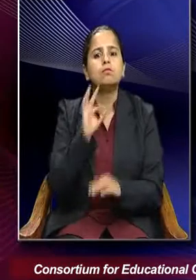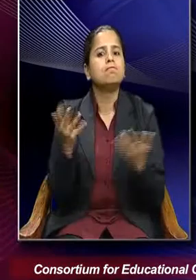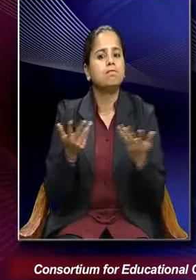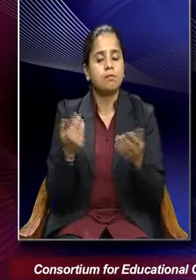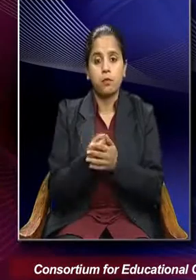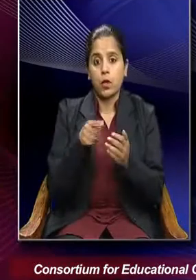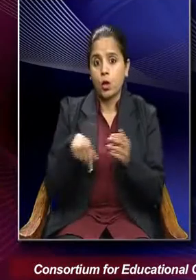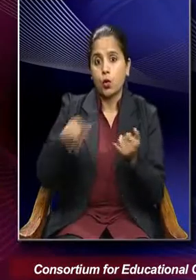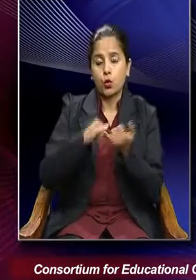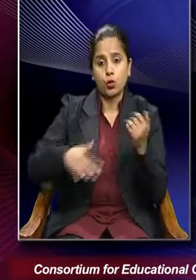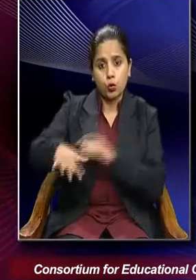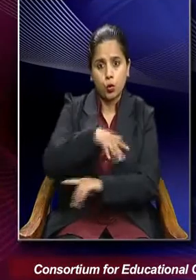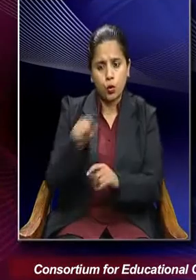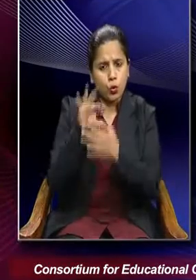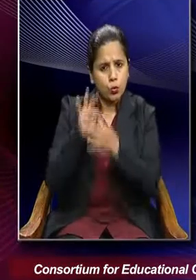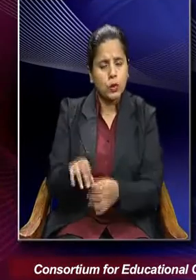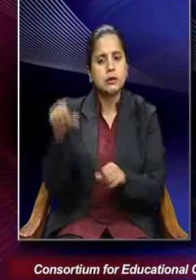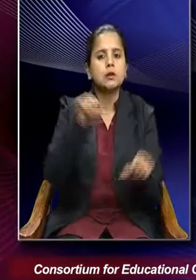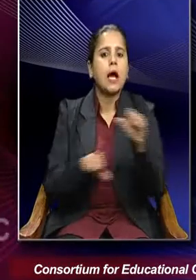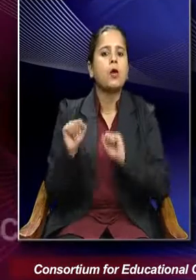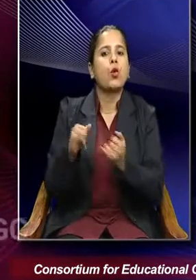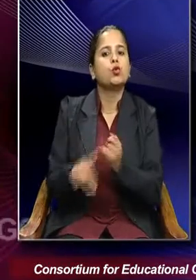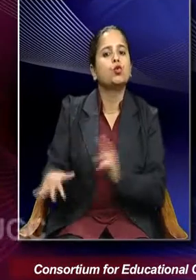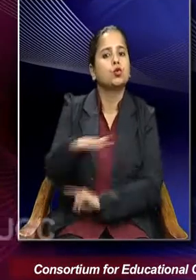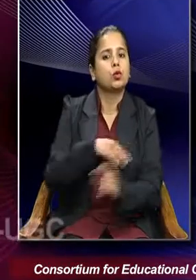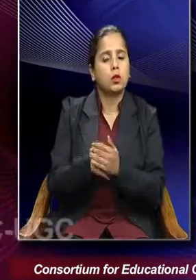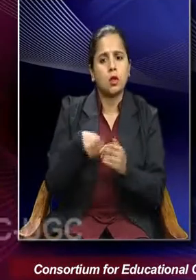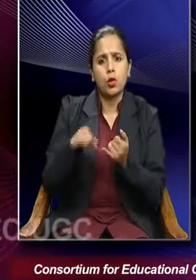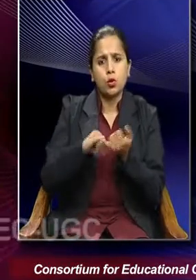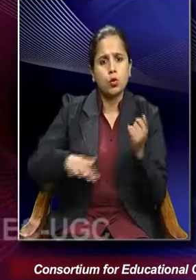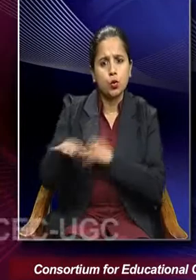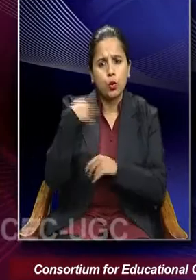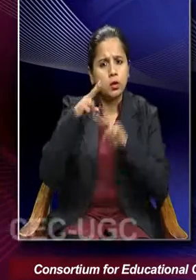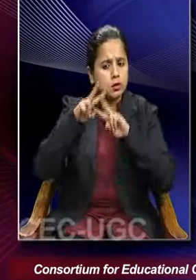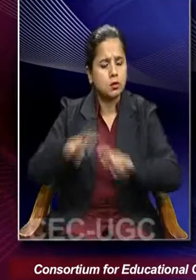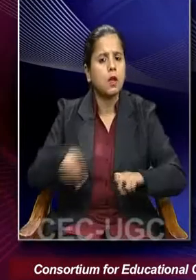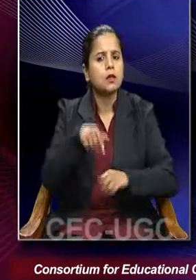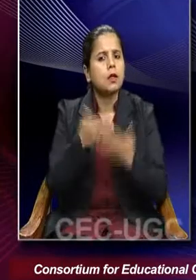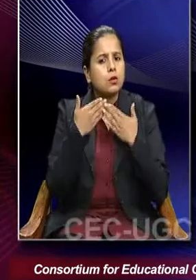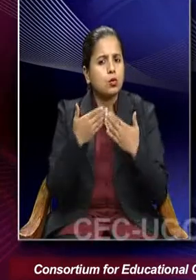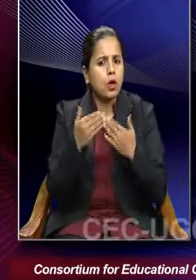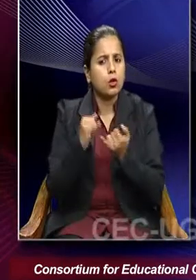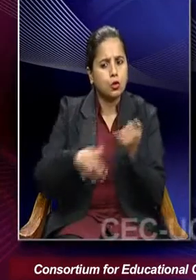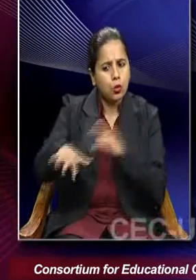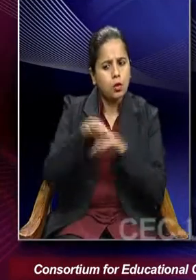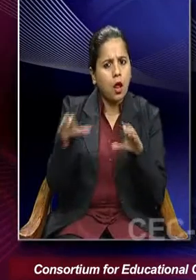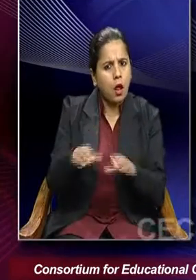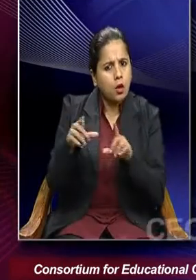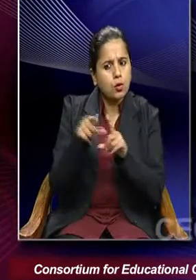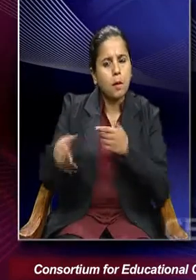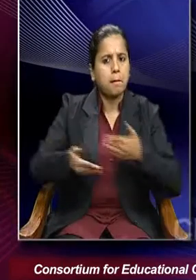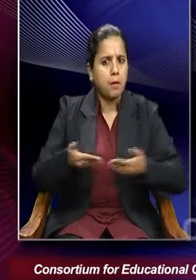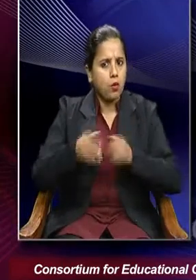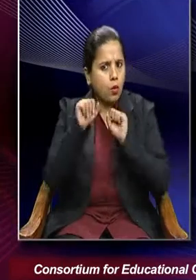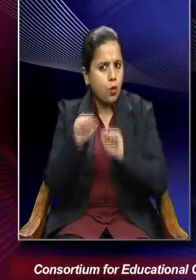Sociology is the science of society. Sociologists make an attempt to study social action, behavior,